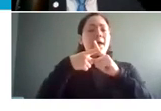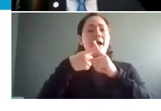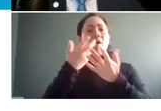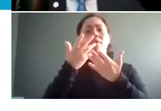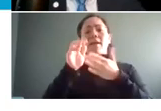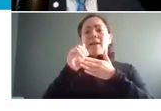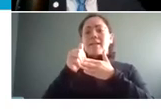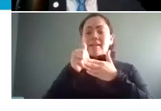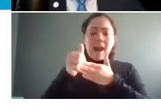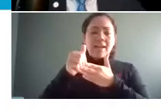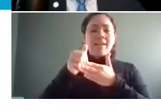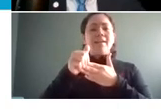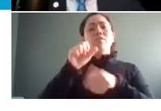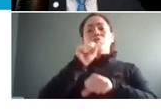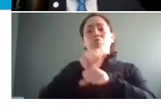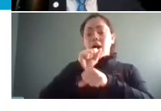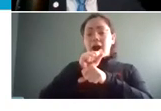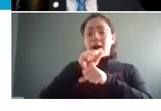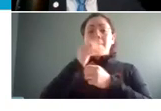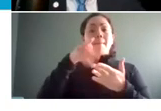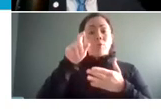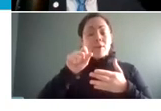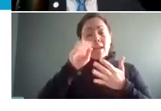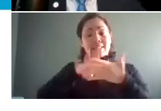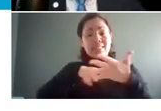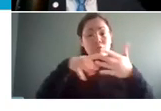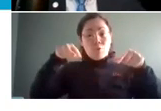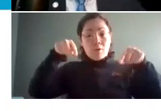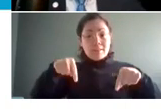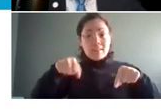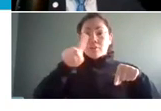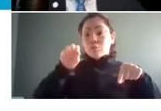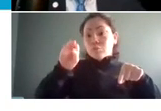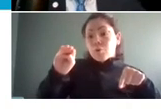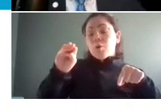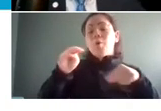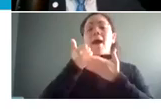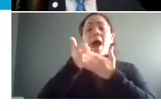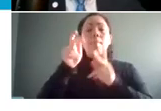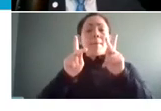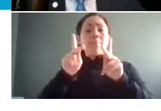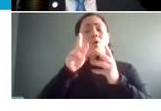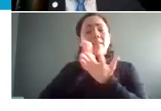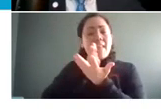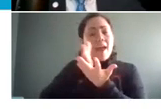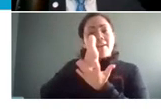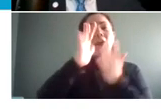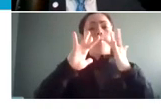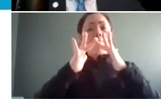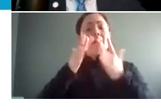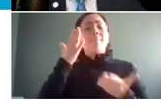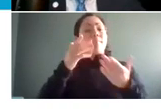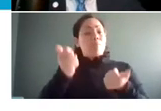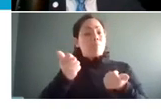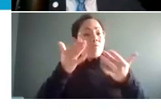navigation can you schedule virtual appointments like this and walk people through a website can you provide an interpreter for them